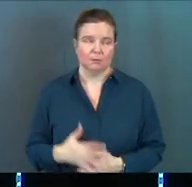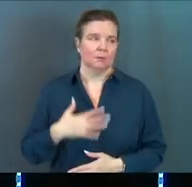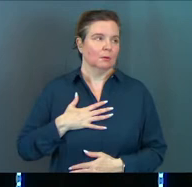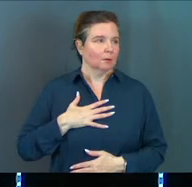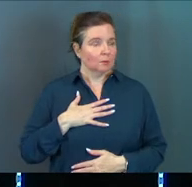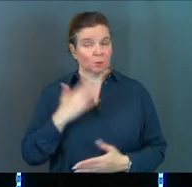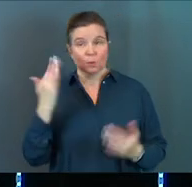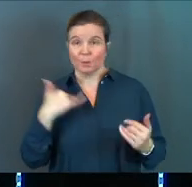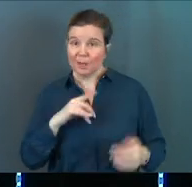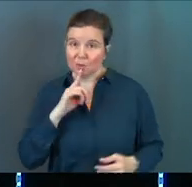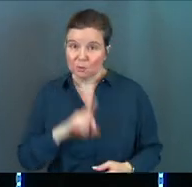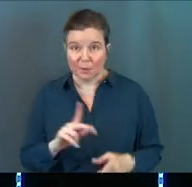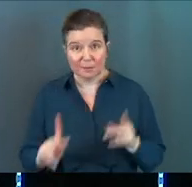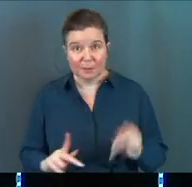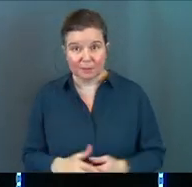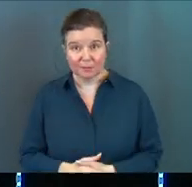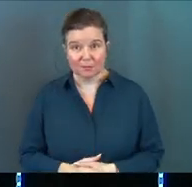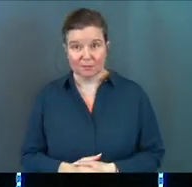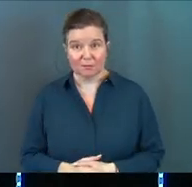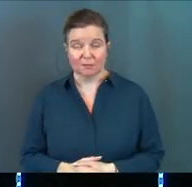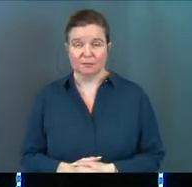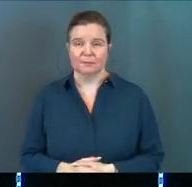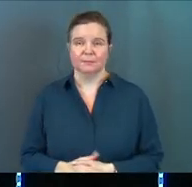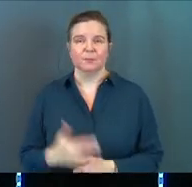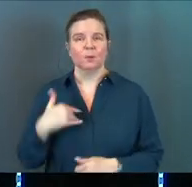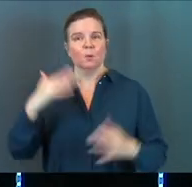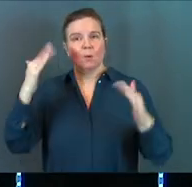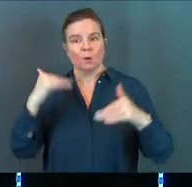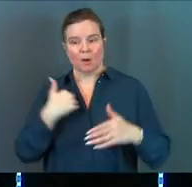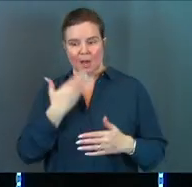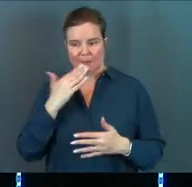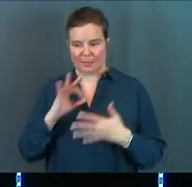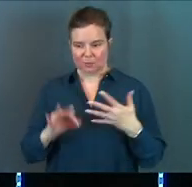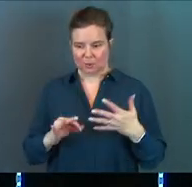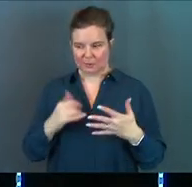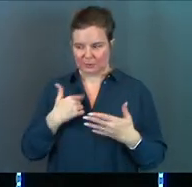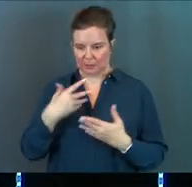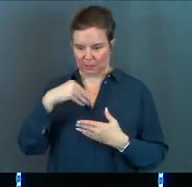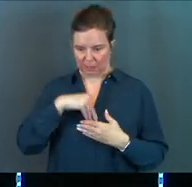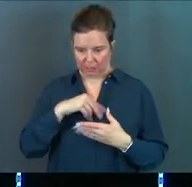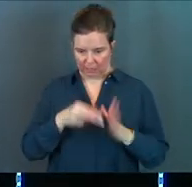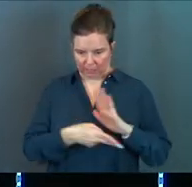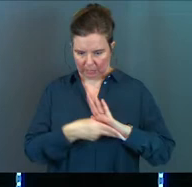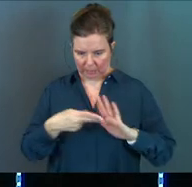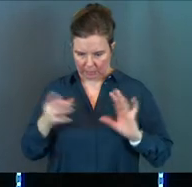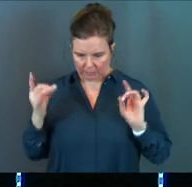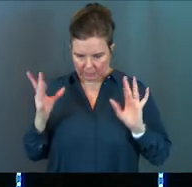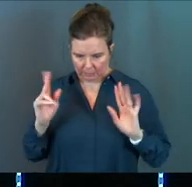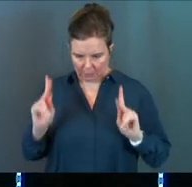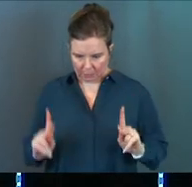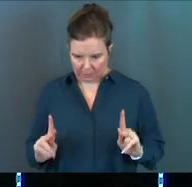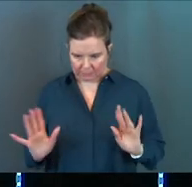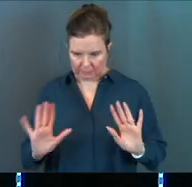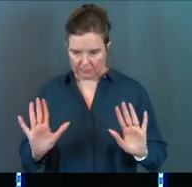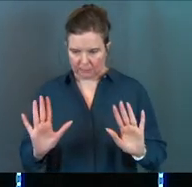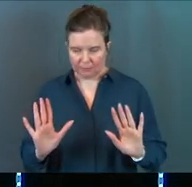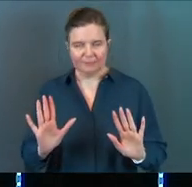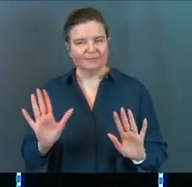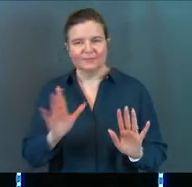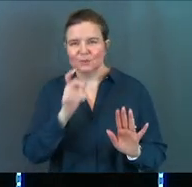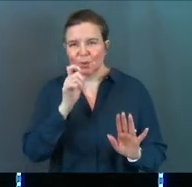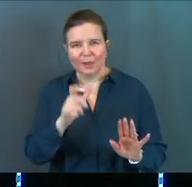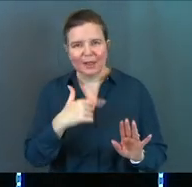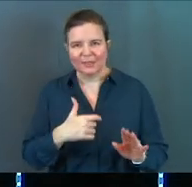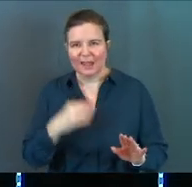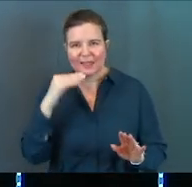Gosh, don't we hope that's true as people. We hope our bad choices don't instantly make us terrible people. Don't